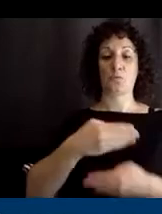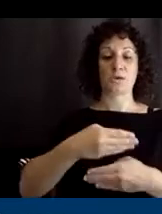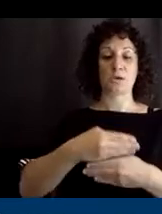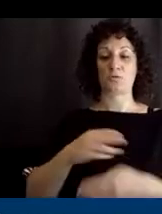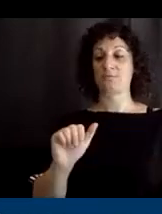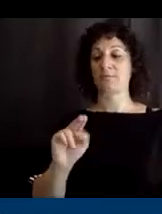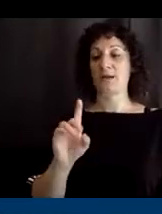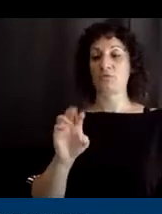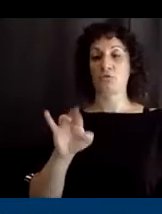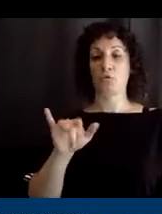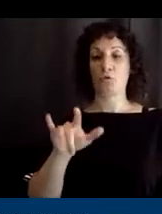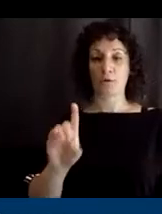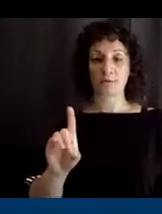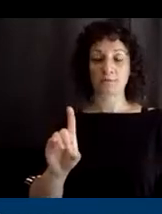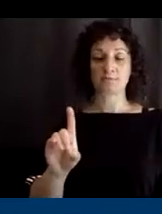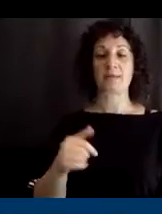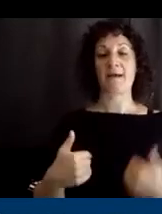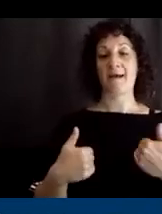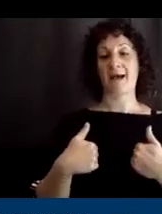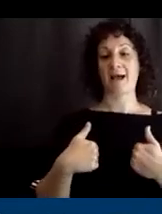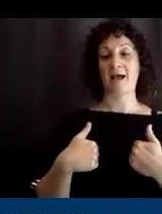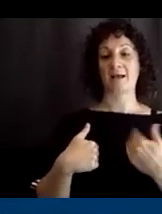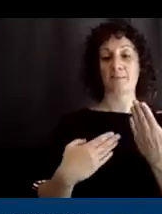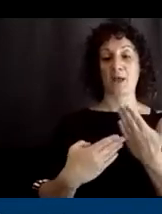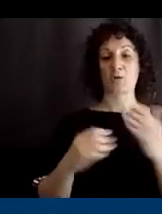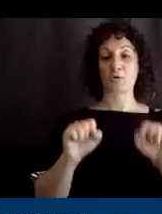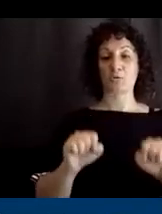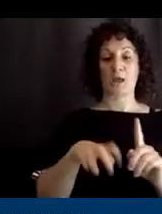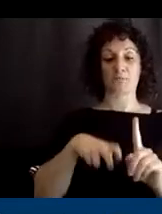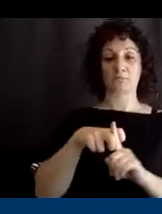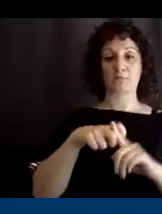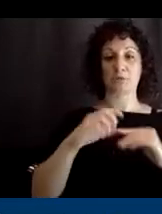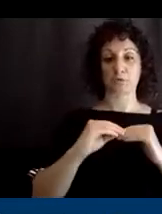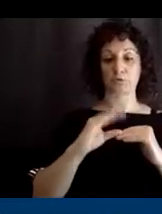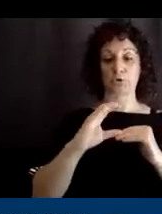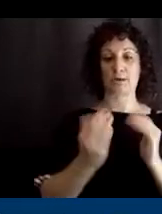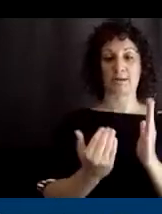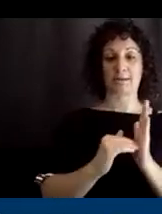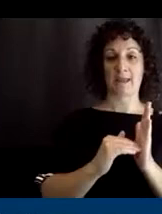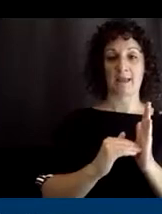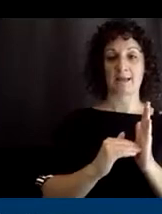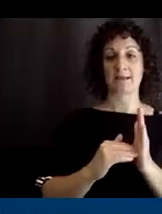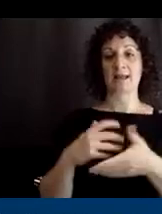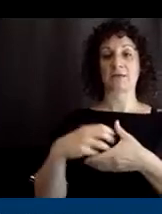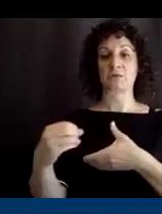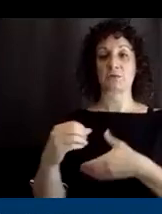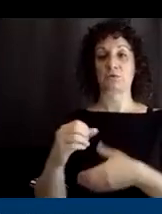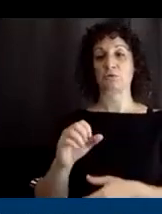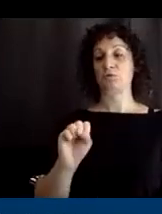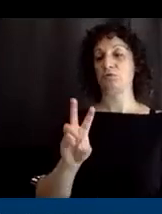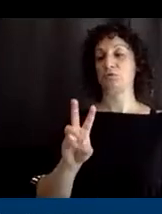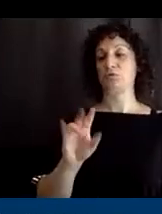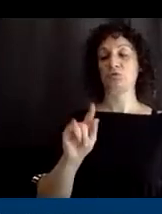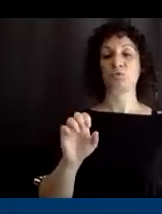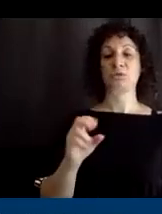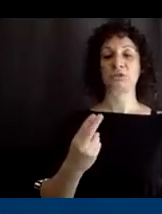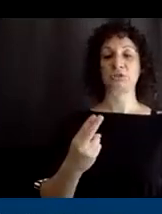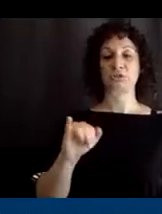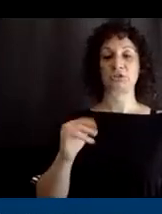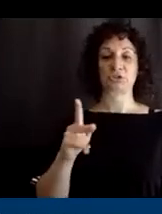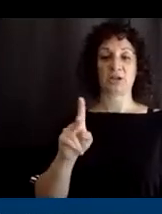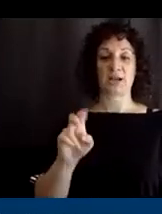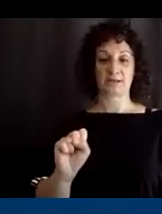Bluetooth features a rechargeable battery and two external switch jacks so a user can plug in any two switches they frequently use.